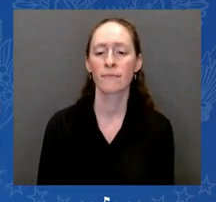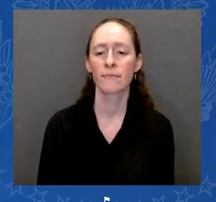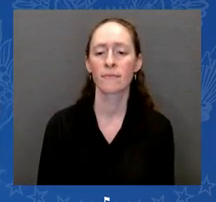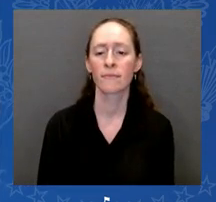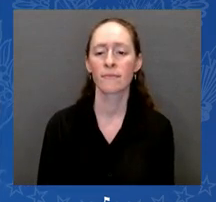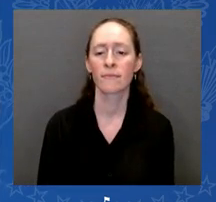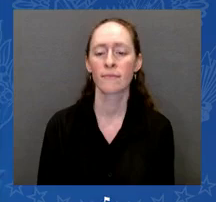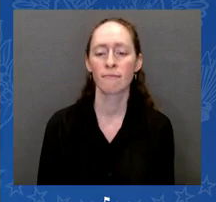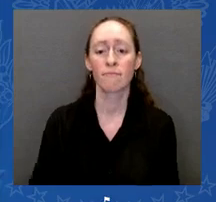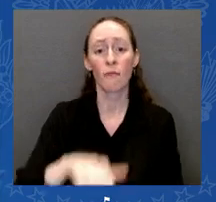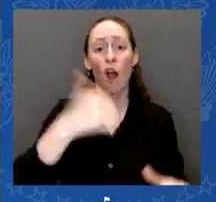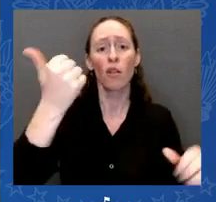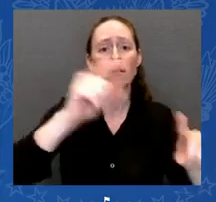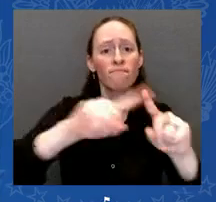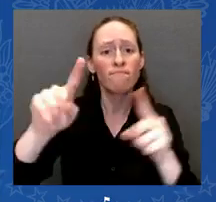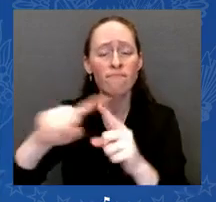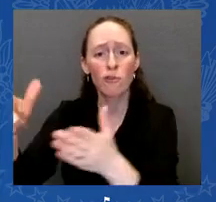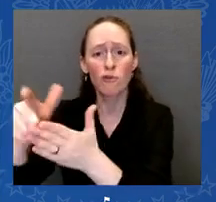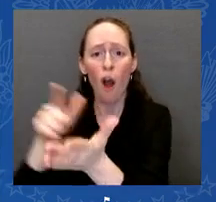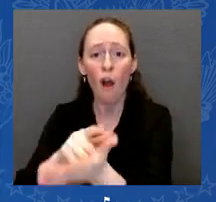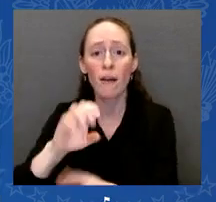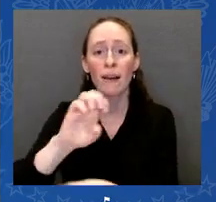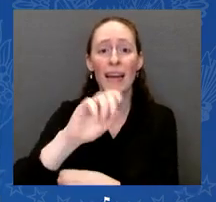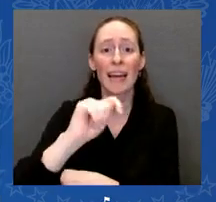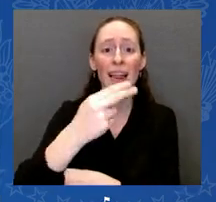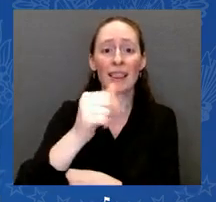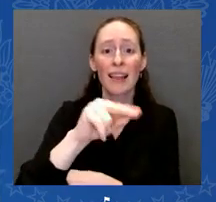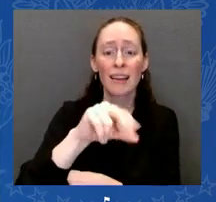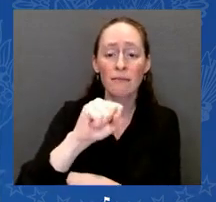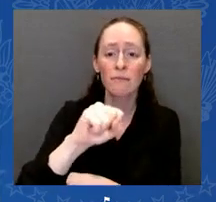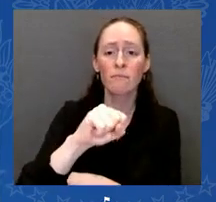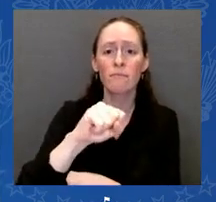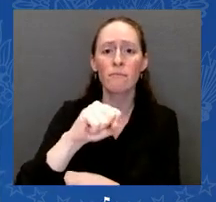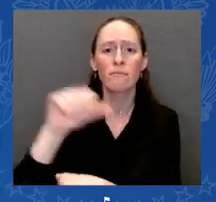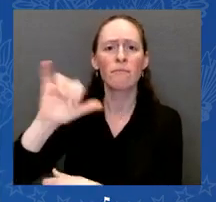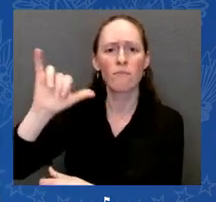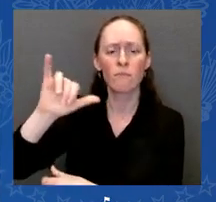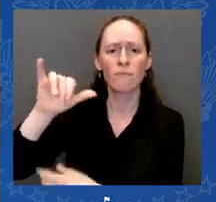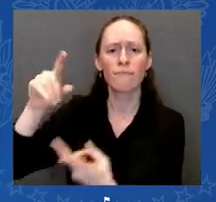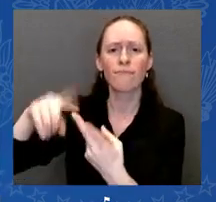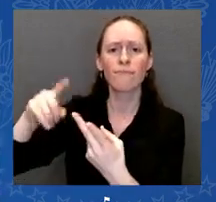passed in the House of Representatives with the leadership of Speaker Pelosi.